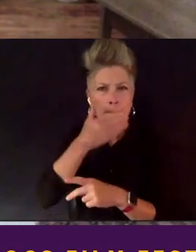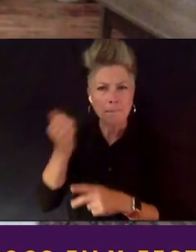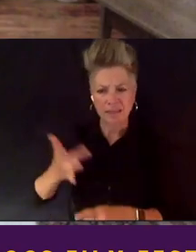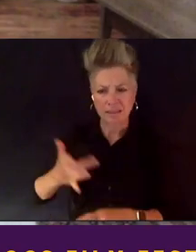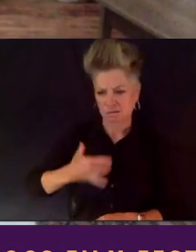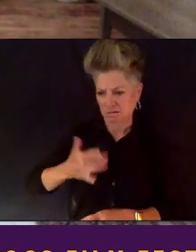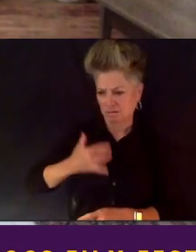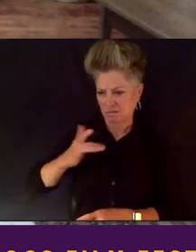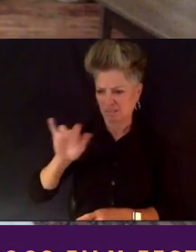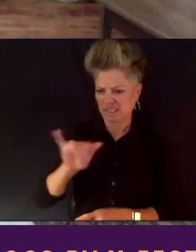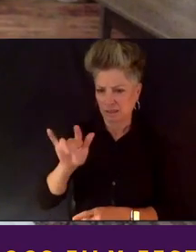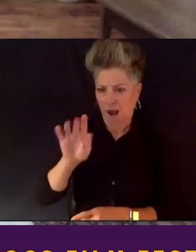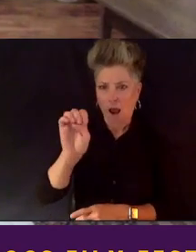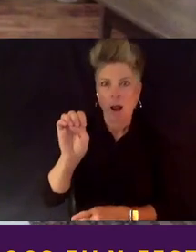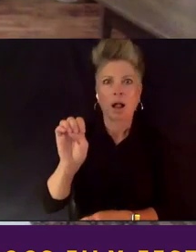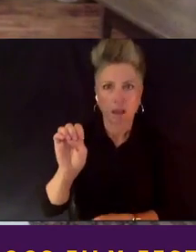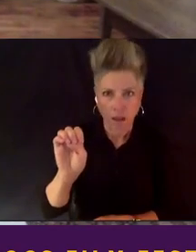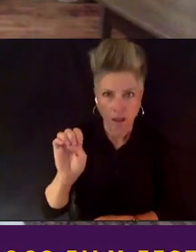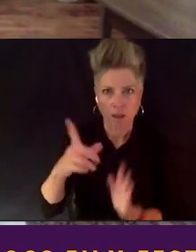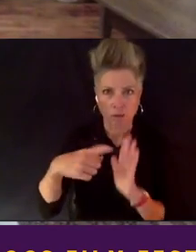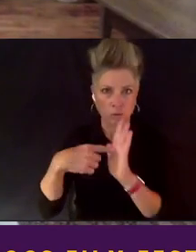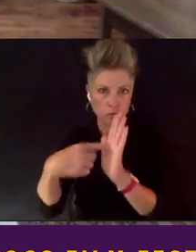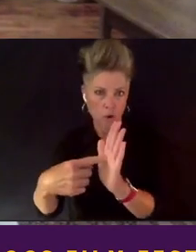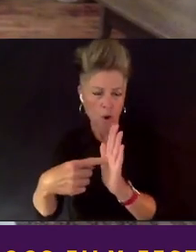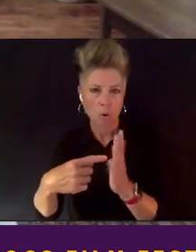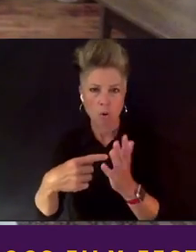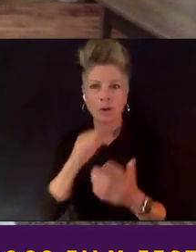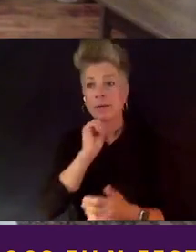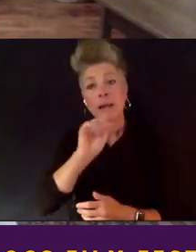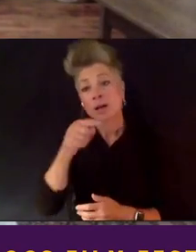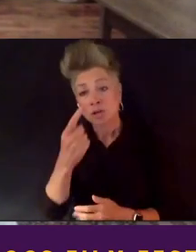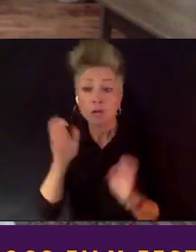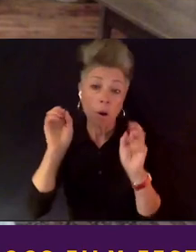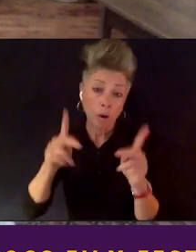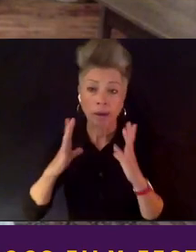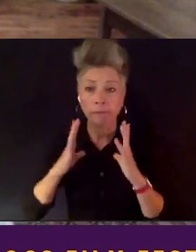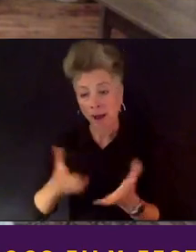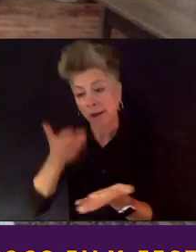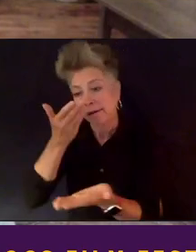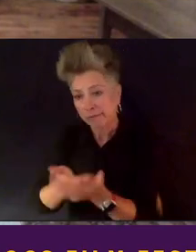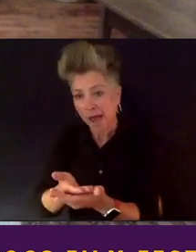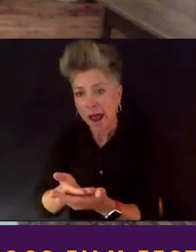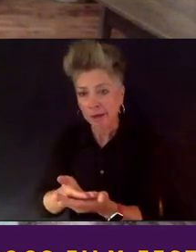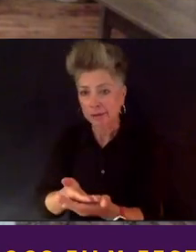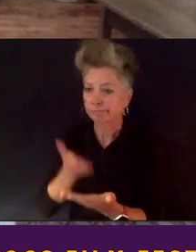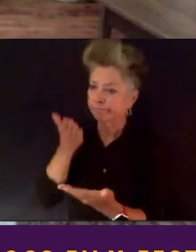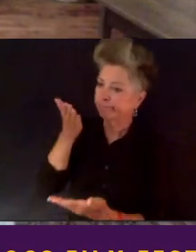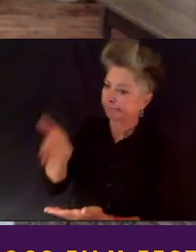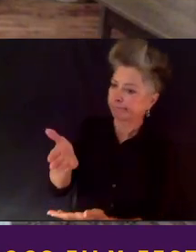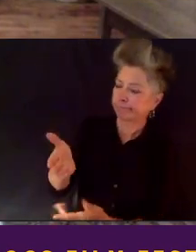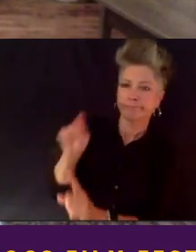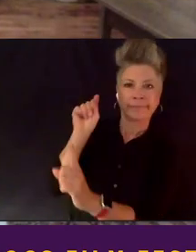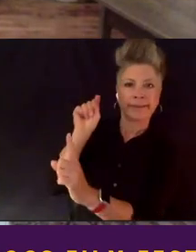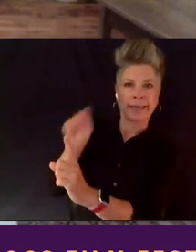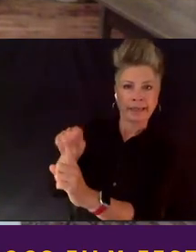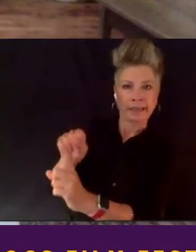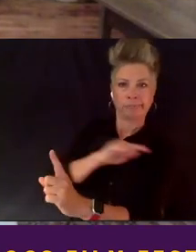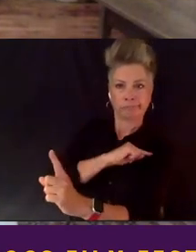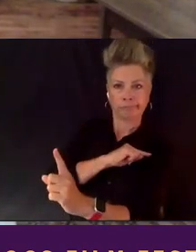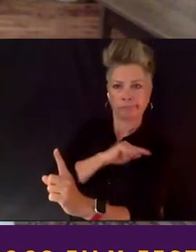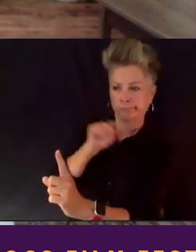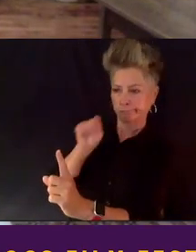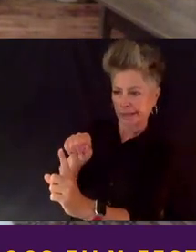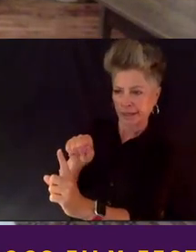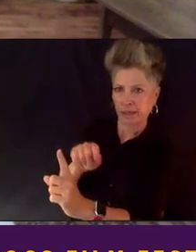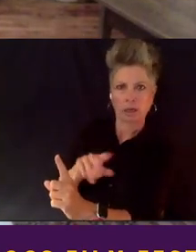wasn't, you know, just, okay, you're going to find out here's the smoking gun, you know, and he did it or she did it, you know. No,